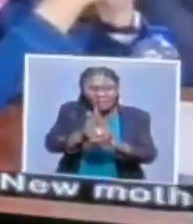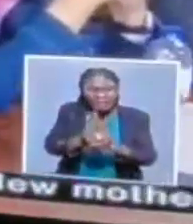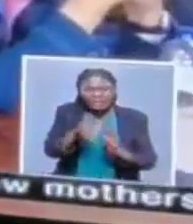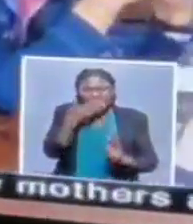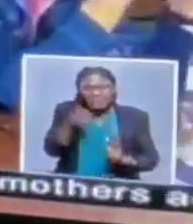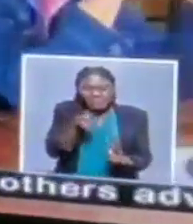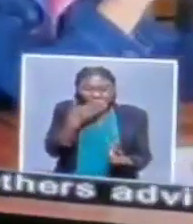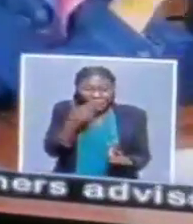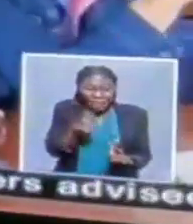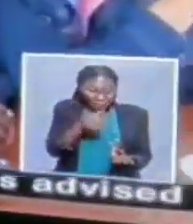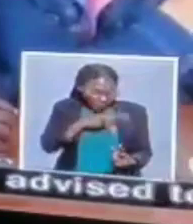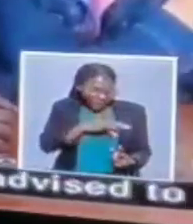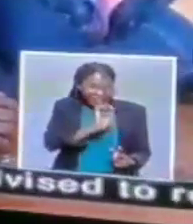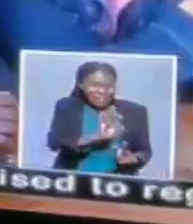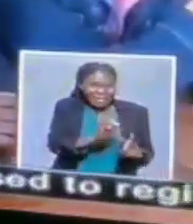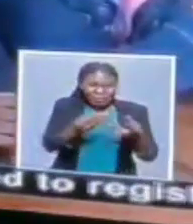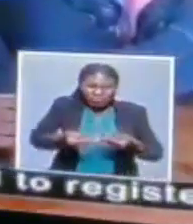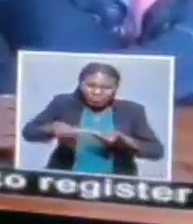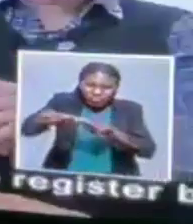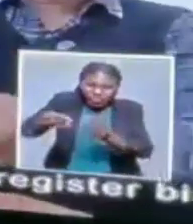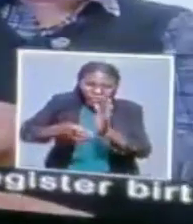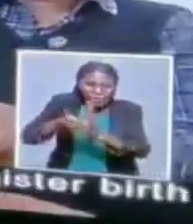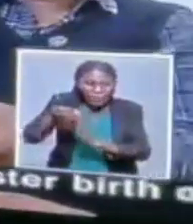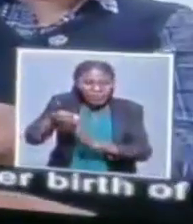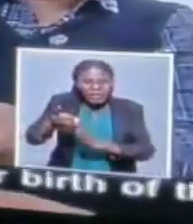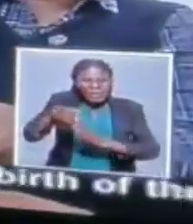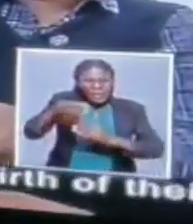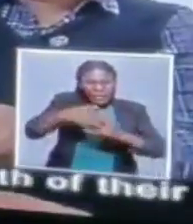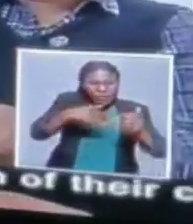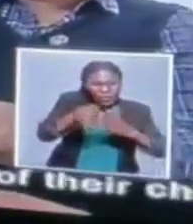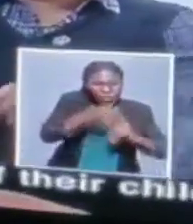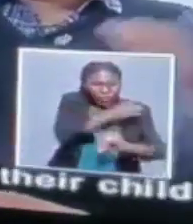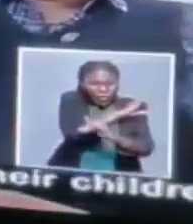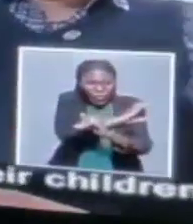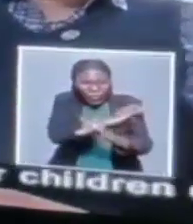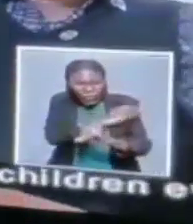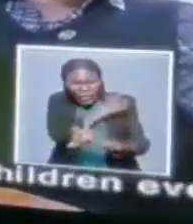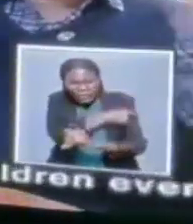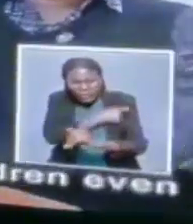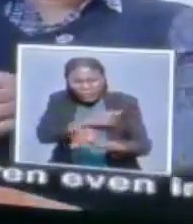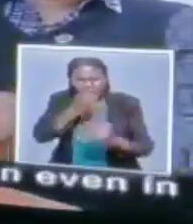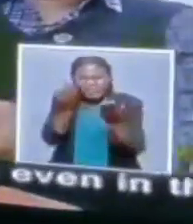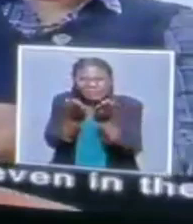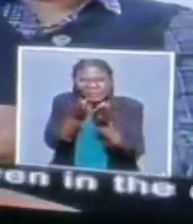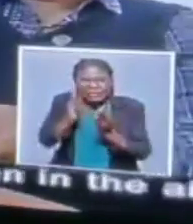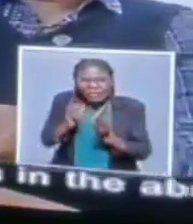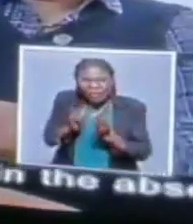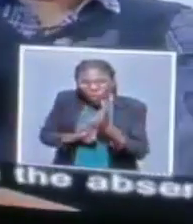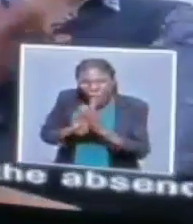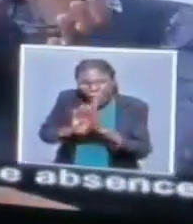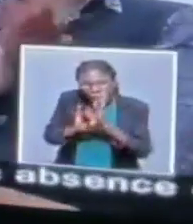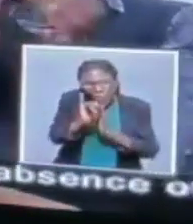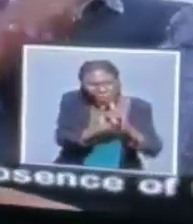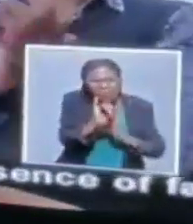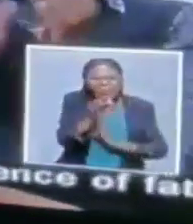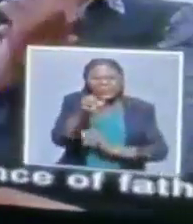of infrastructure, such as hospitals, schools, and other improved social services like